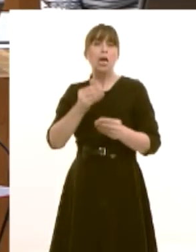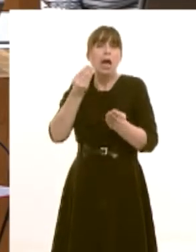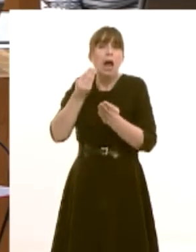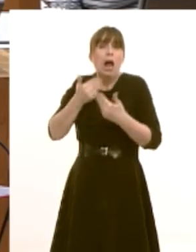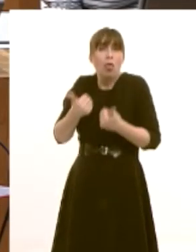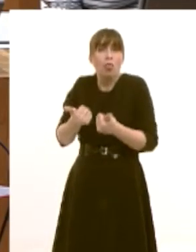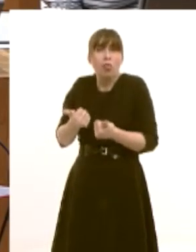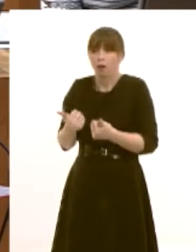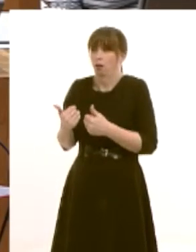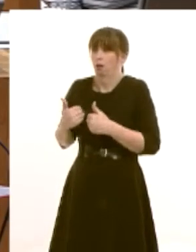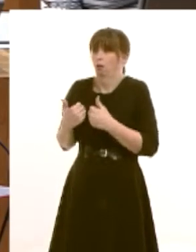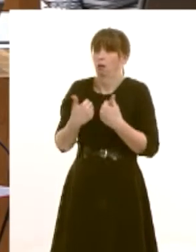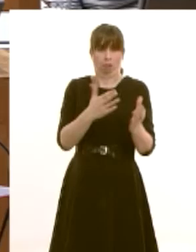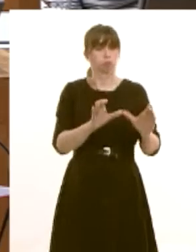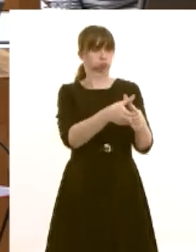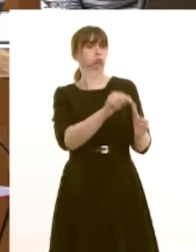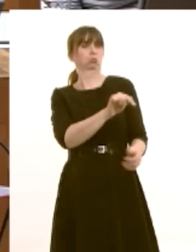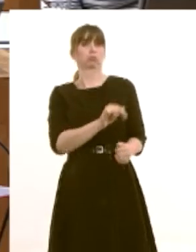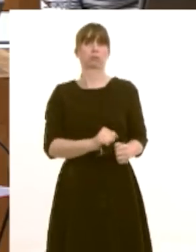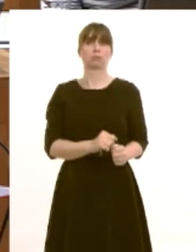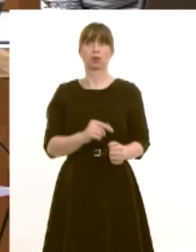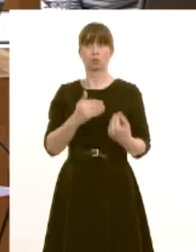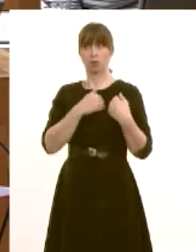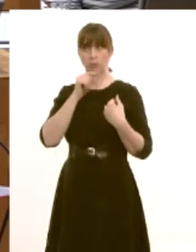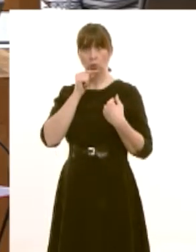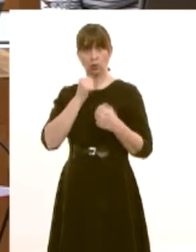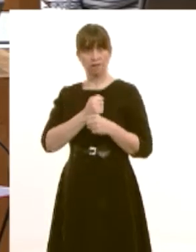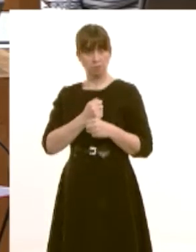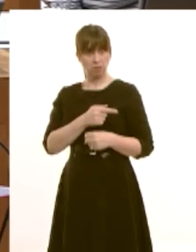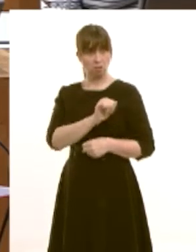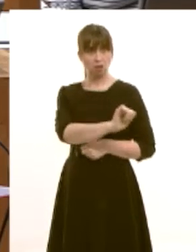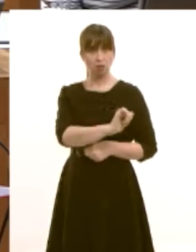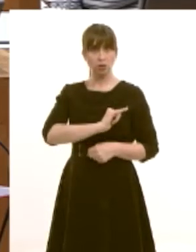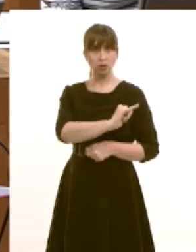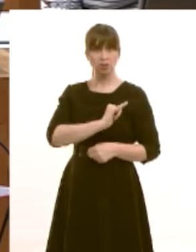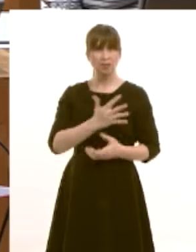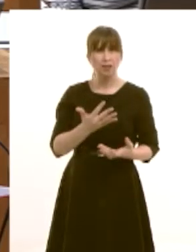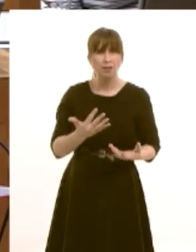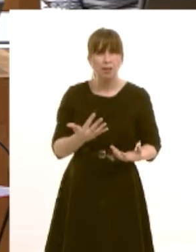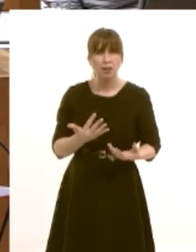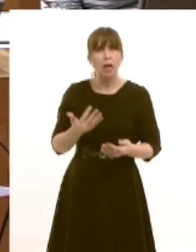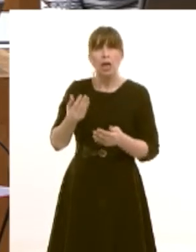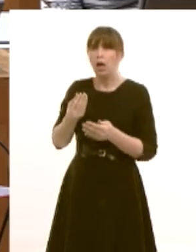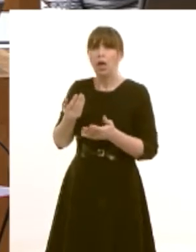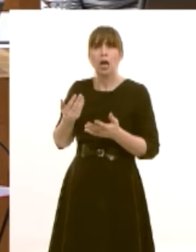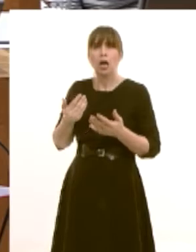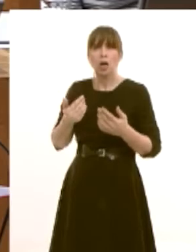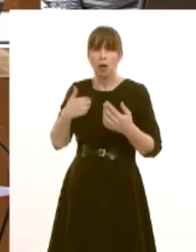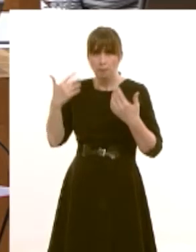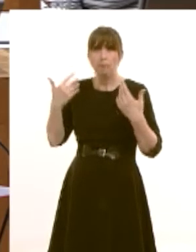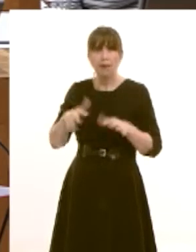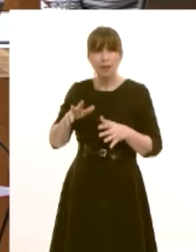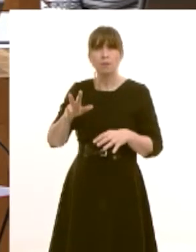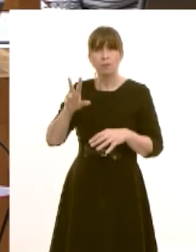and expect to be held accountable as a government we've had the greatest success we've had for 30